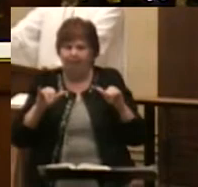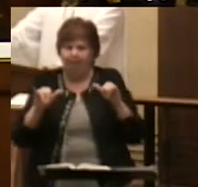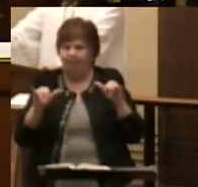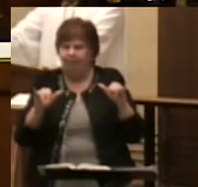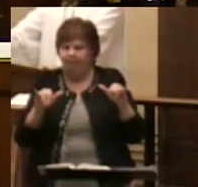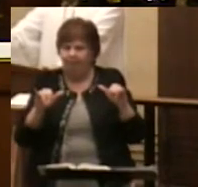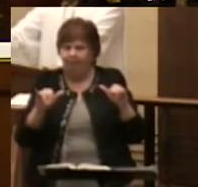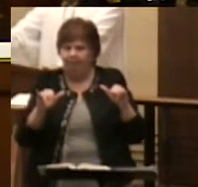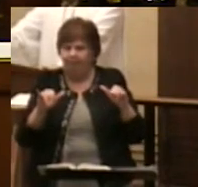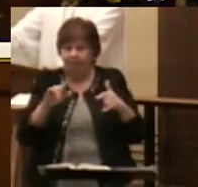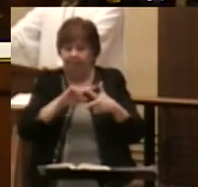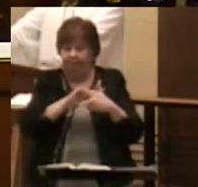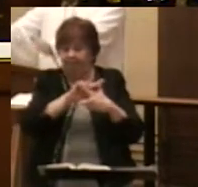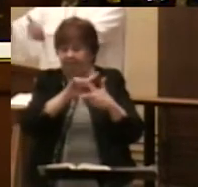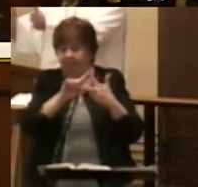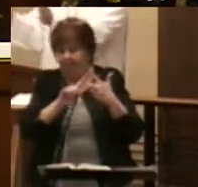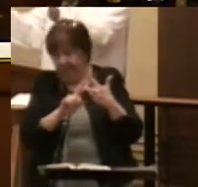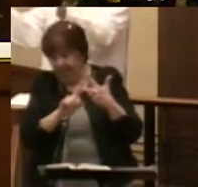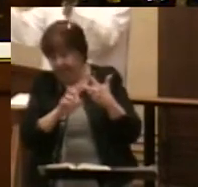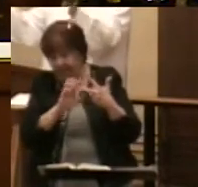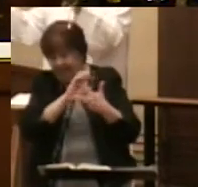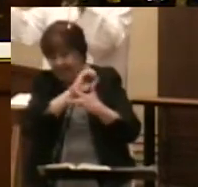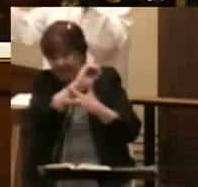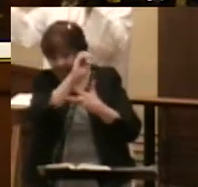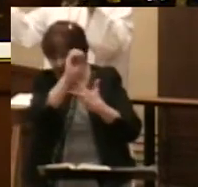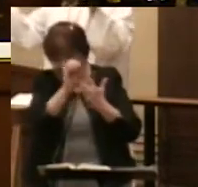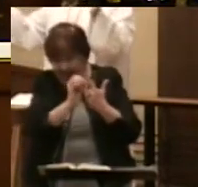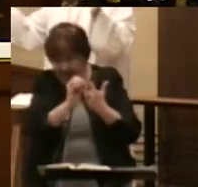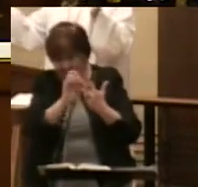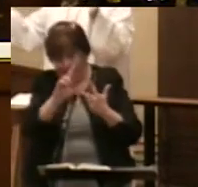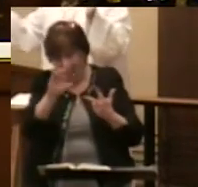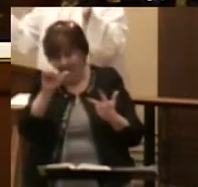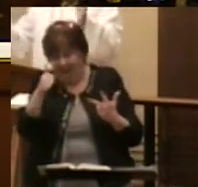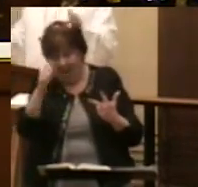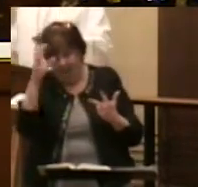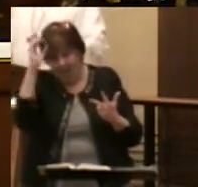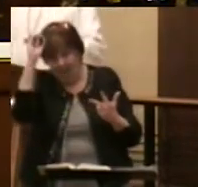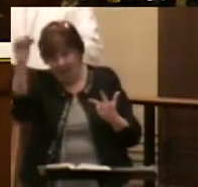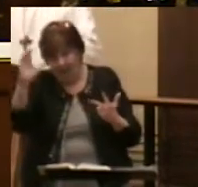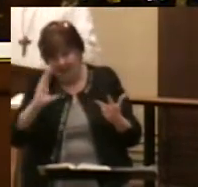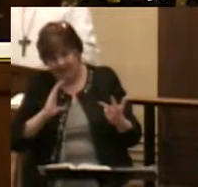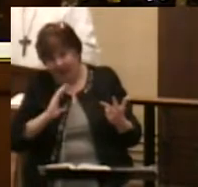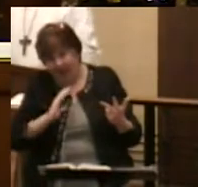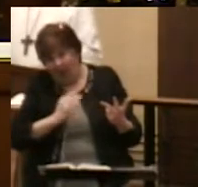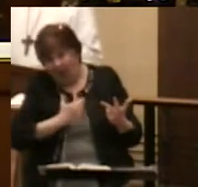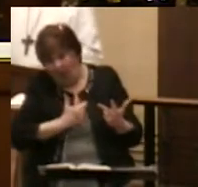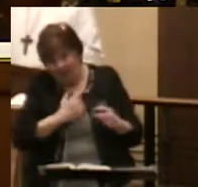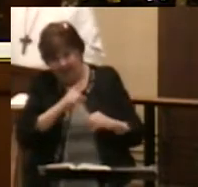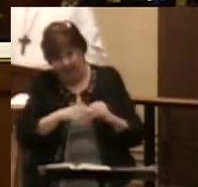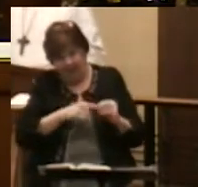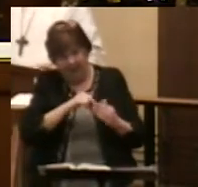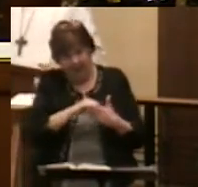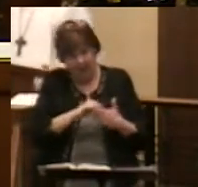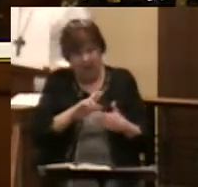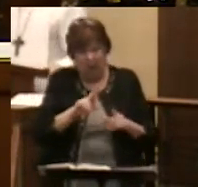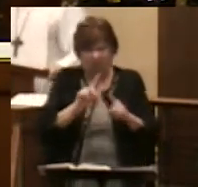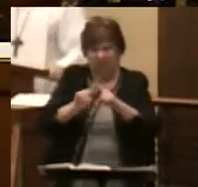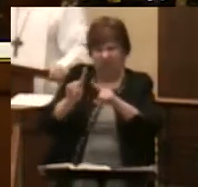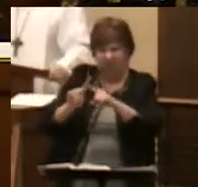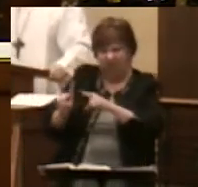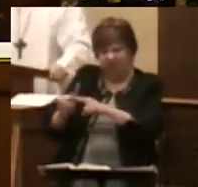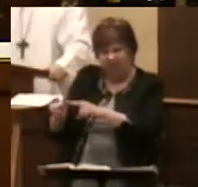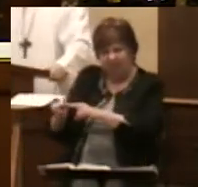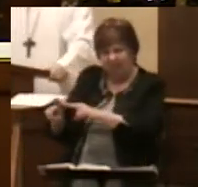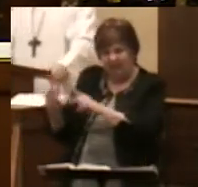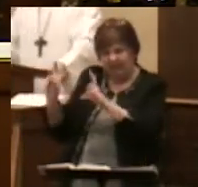none of them, and none of the other opinions that we may have on this or many other subjects